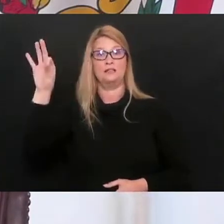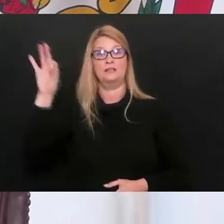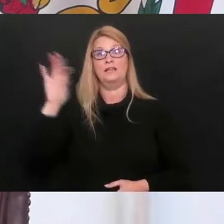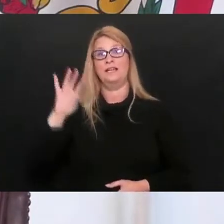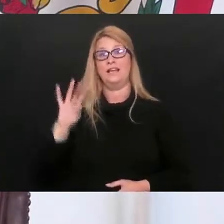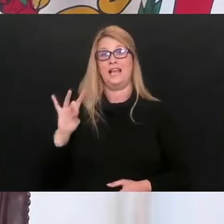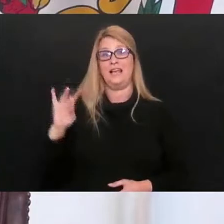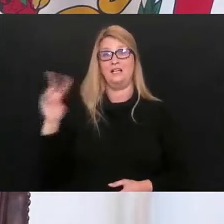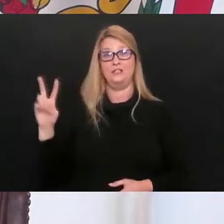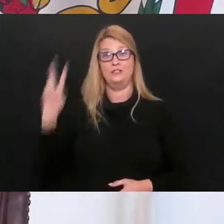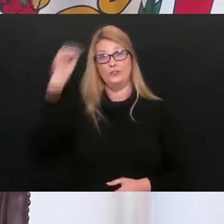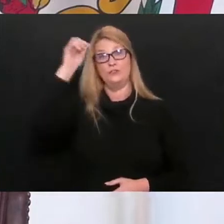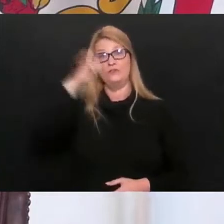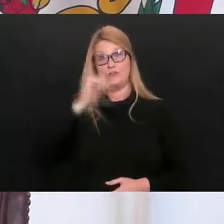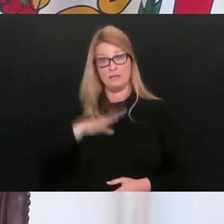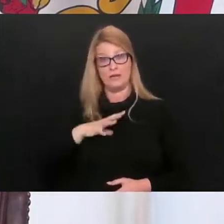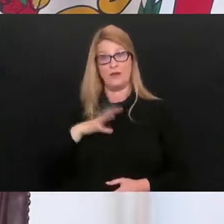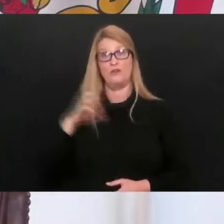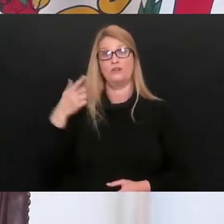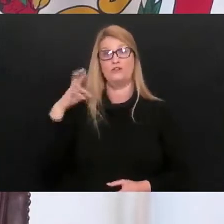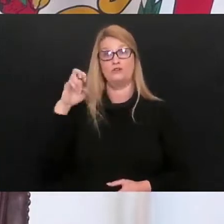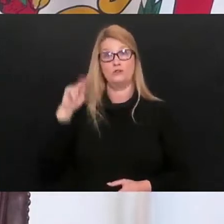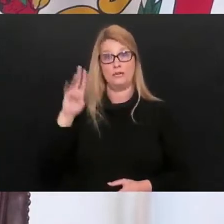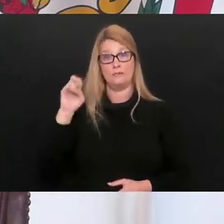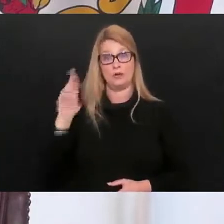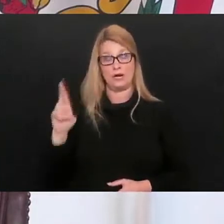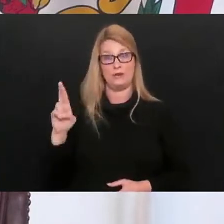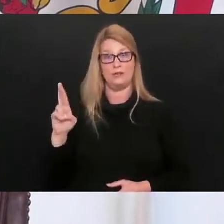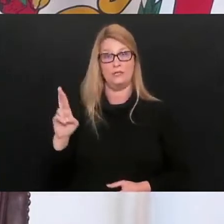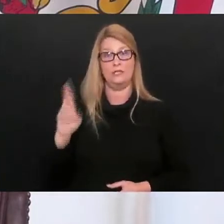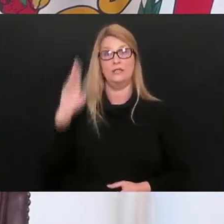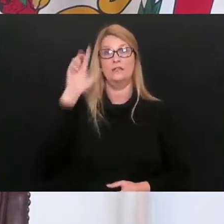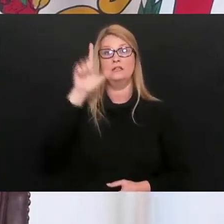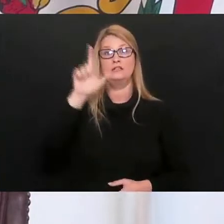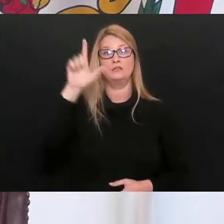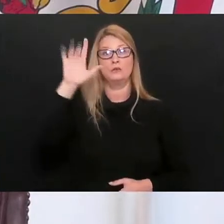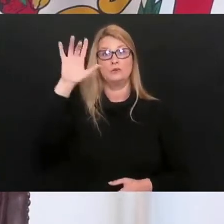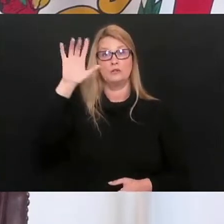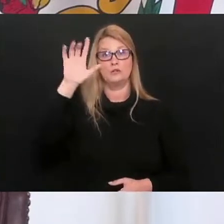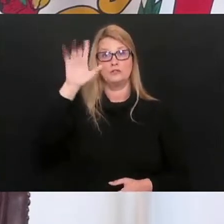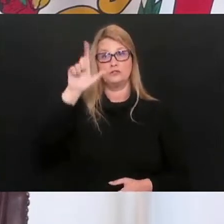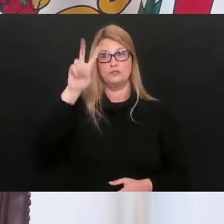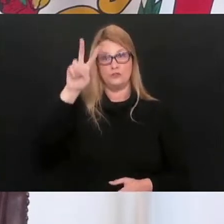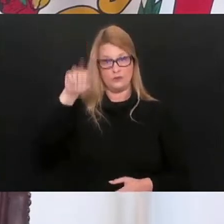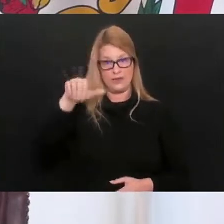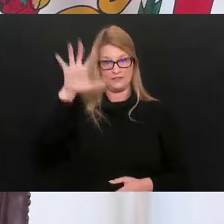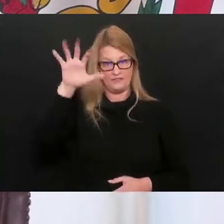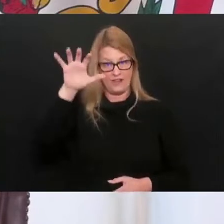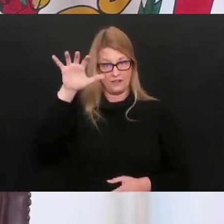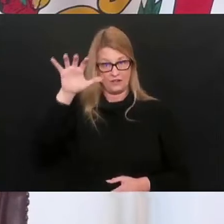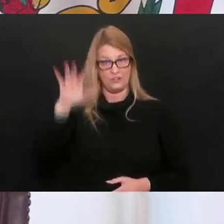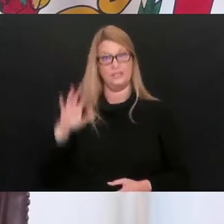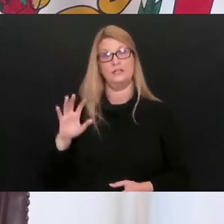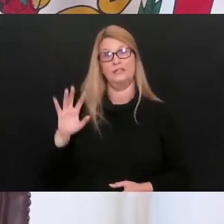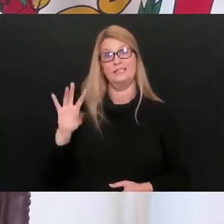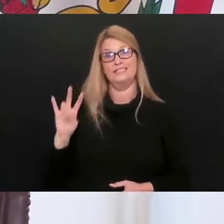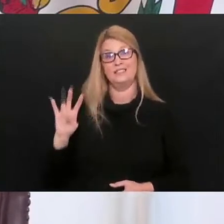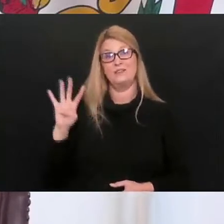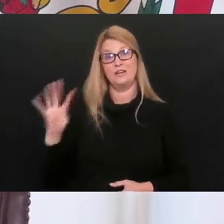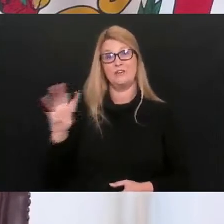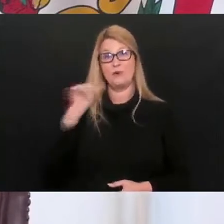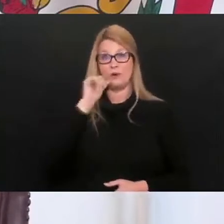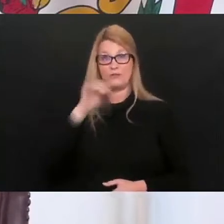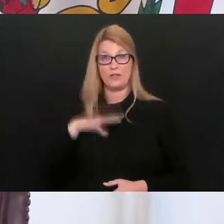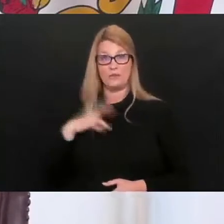is an 82-year-old female from Greenbauer County. Our 2,505th death in West Virginia is a 74-year-old